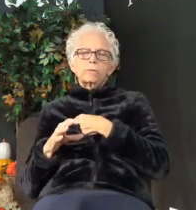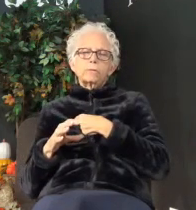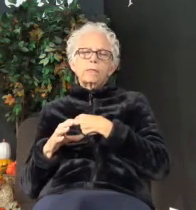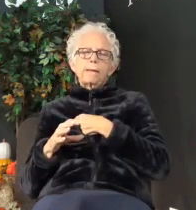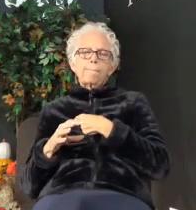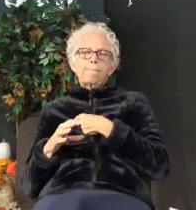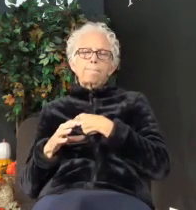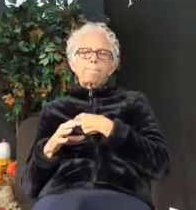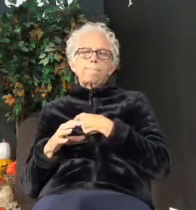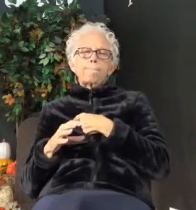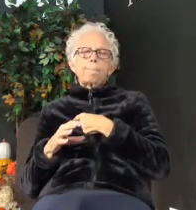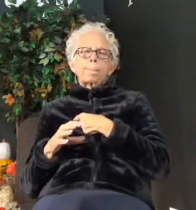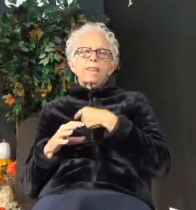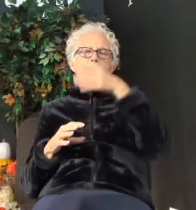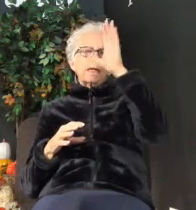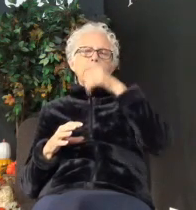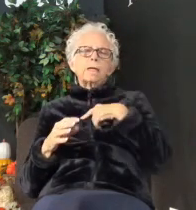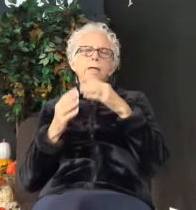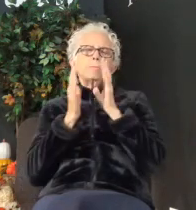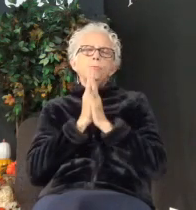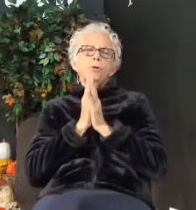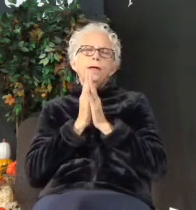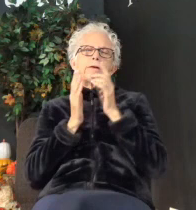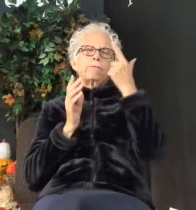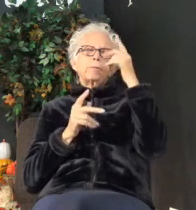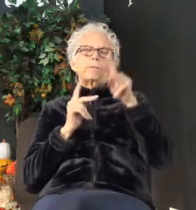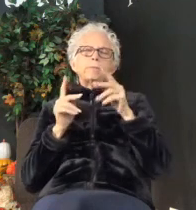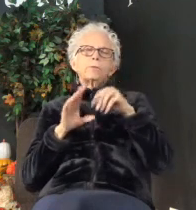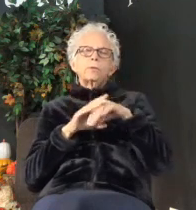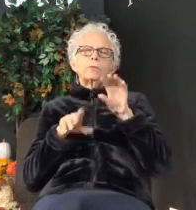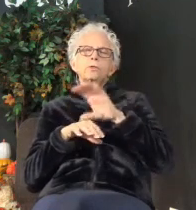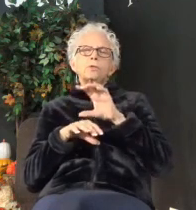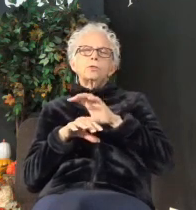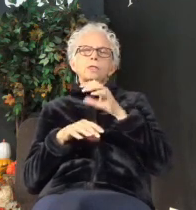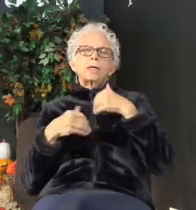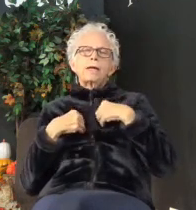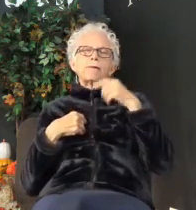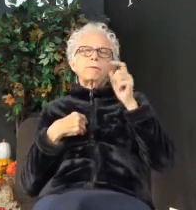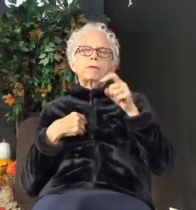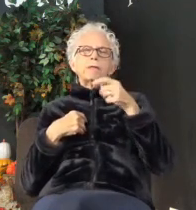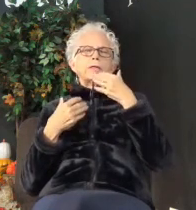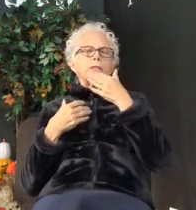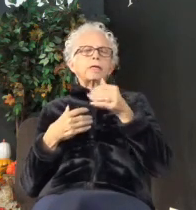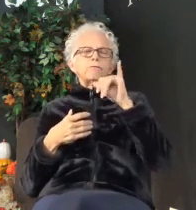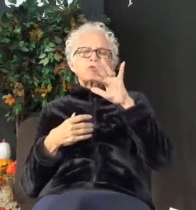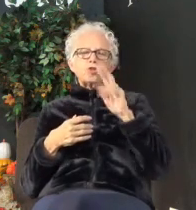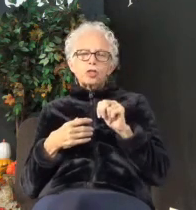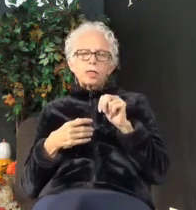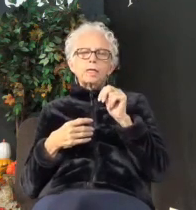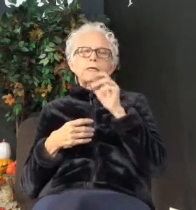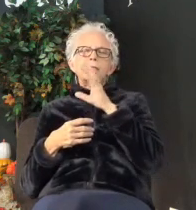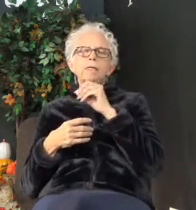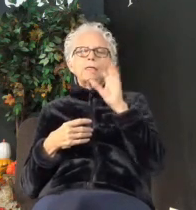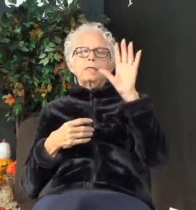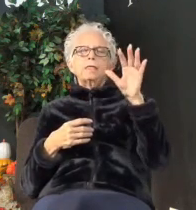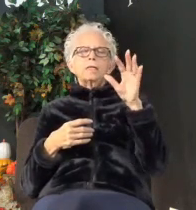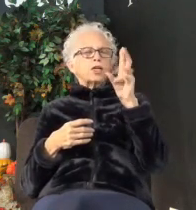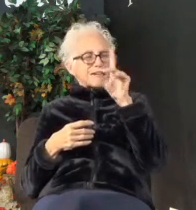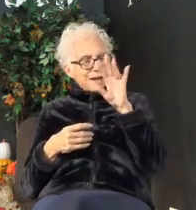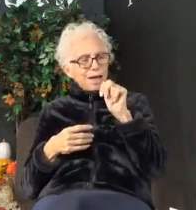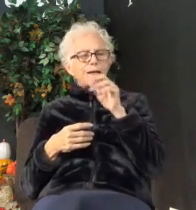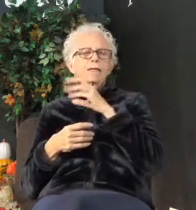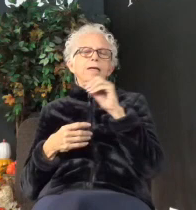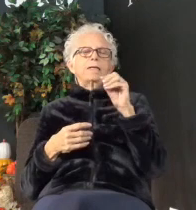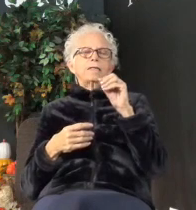God, I pray for those in our congregation who have need. God, I thank you for Don and his willingness to share his